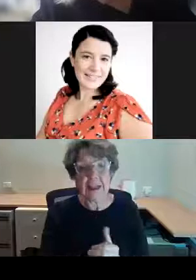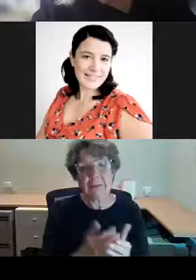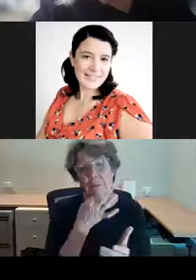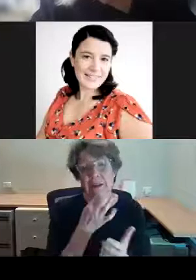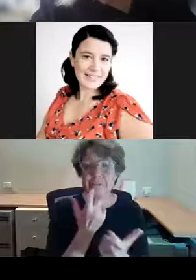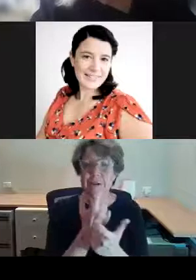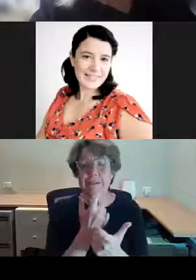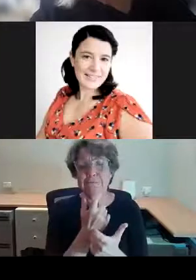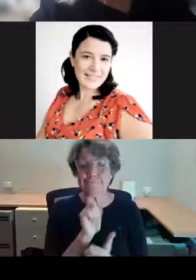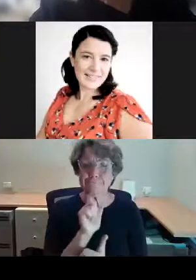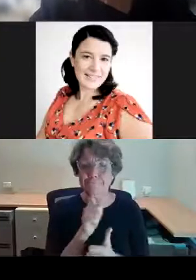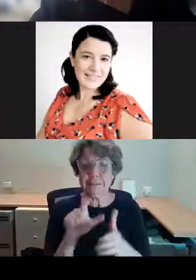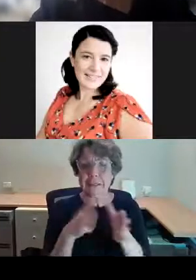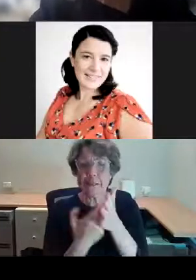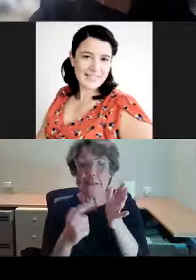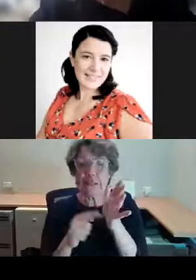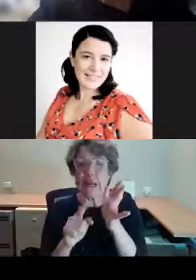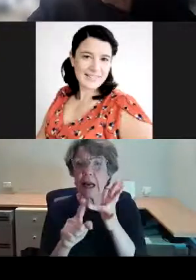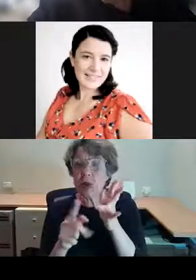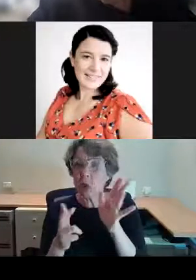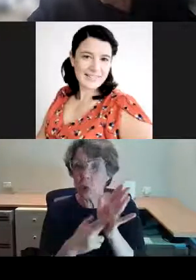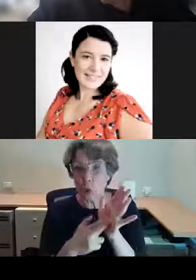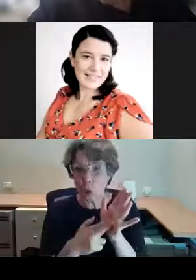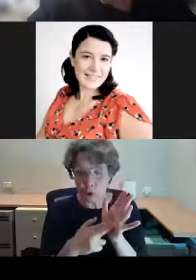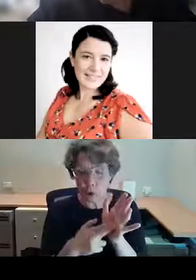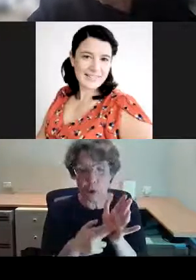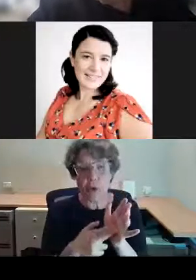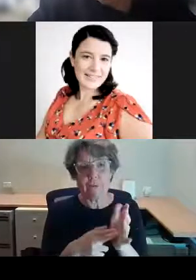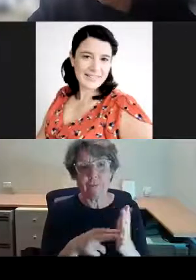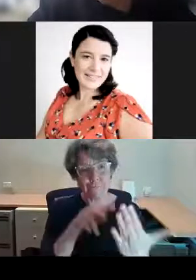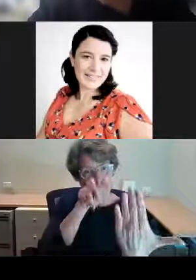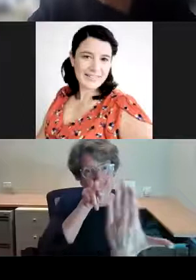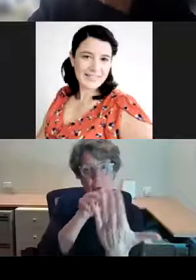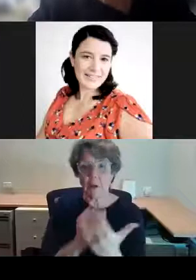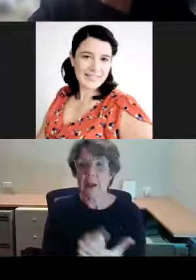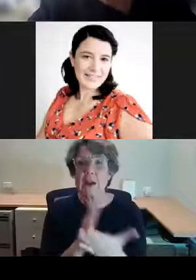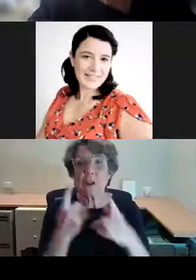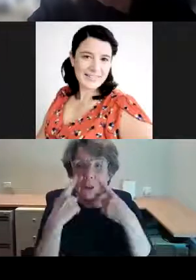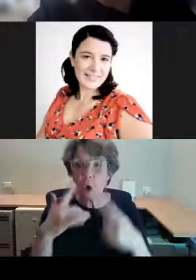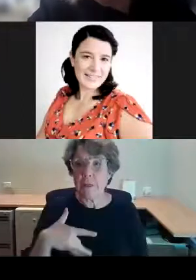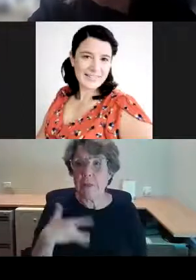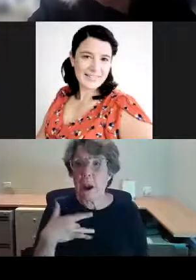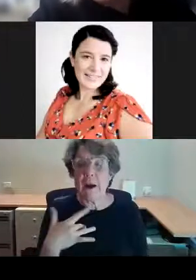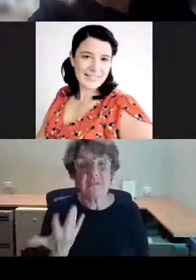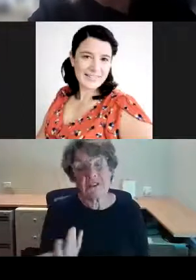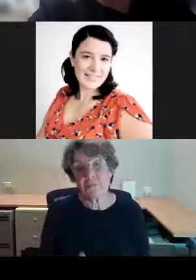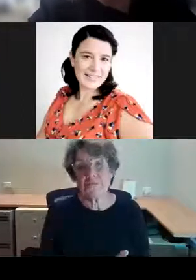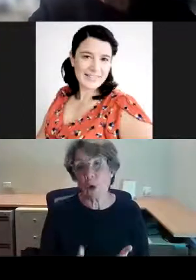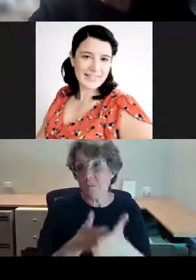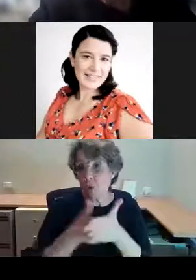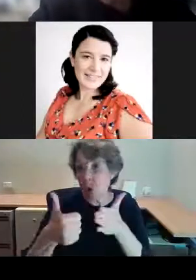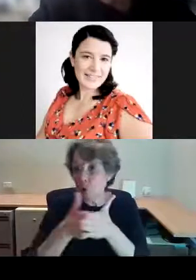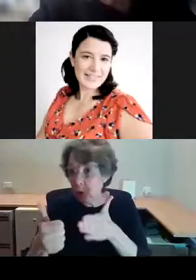look to them. They depict the lives of ordinary people.